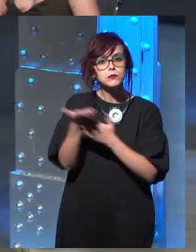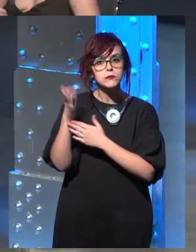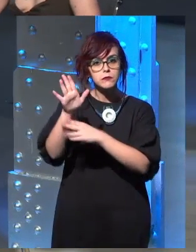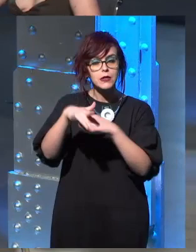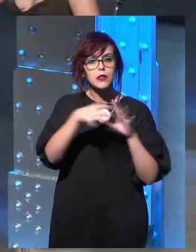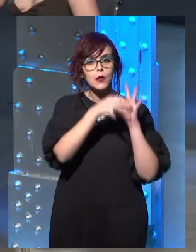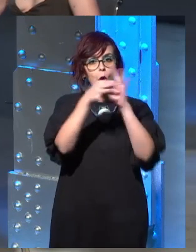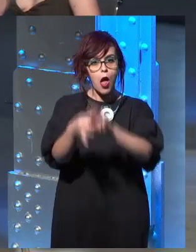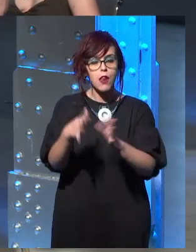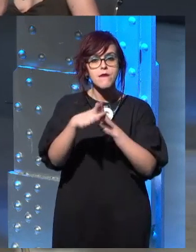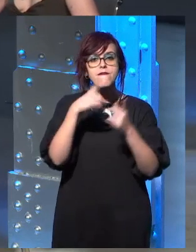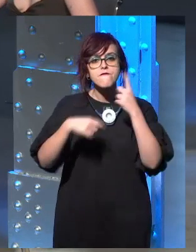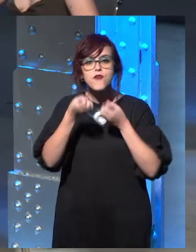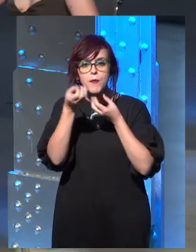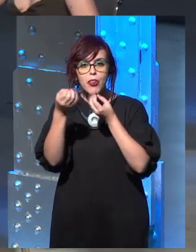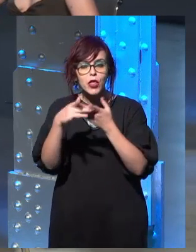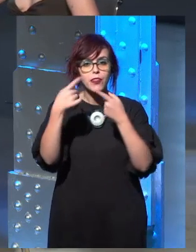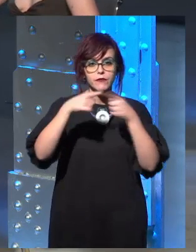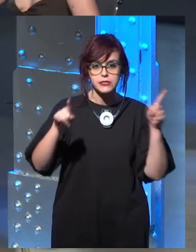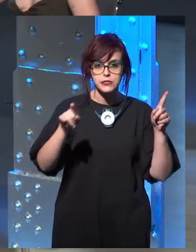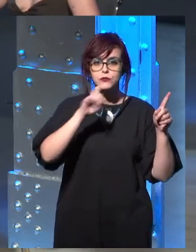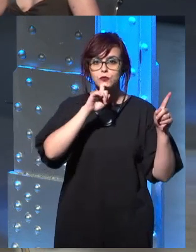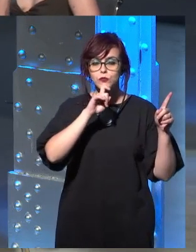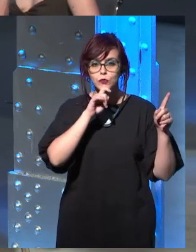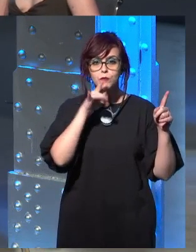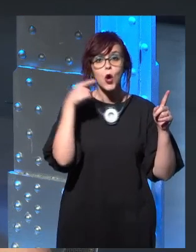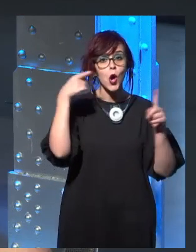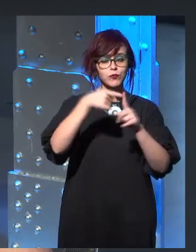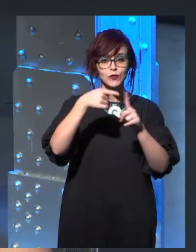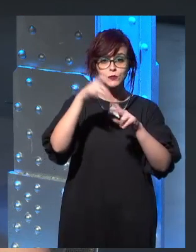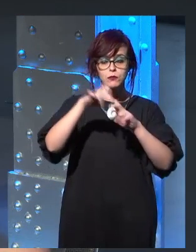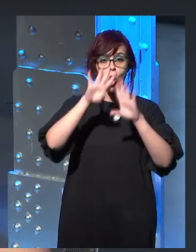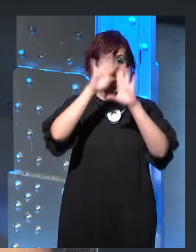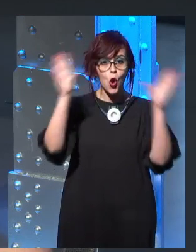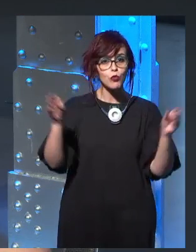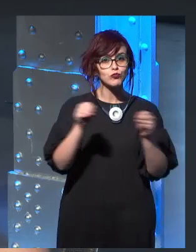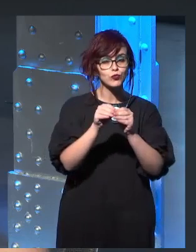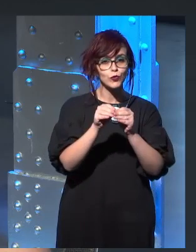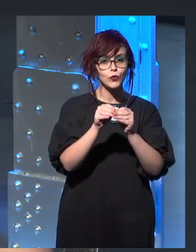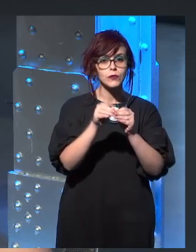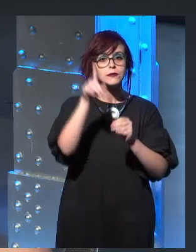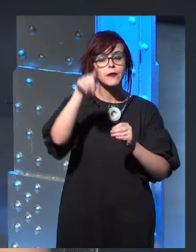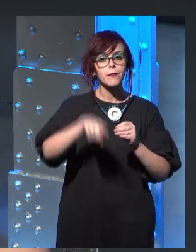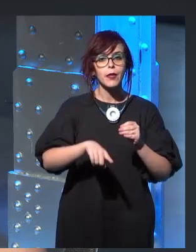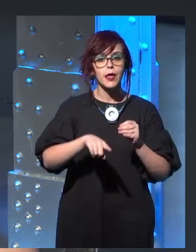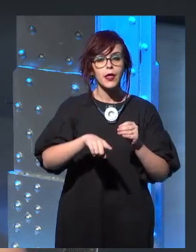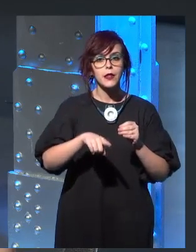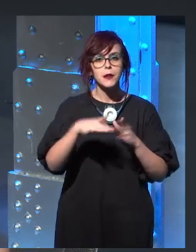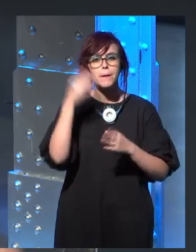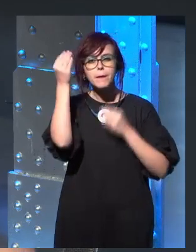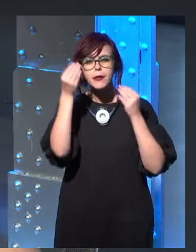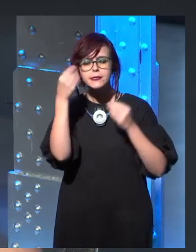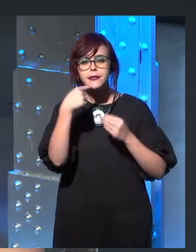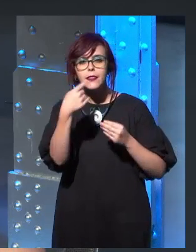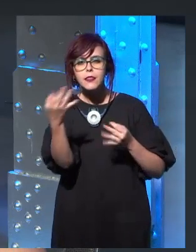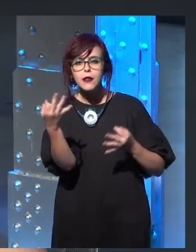um, drawing some conclusions about what would fit in there, and then we would, when we sent it back to George, he would ask, okay, does this